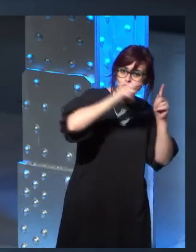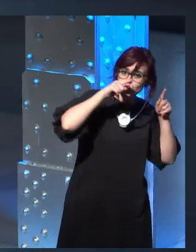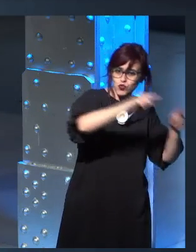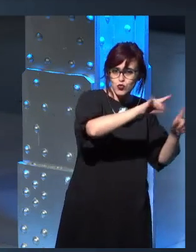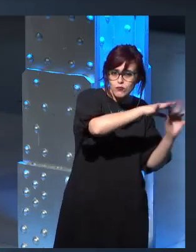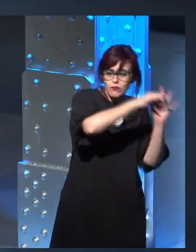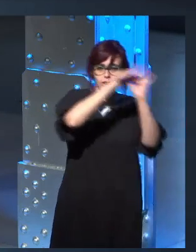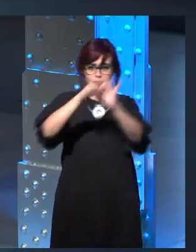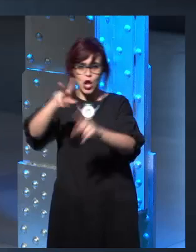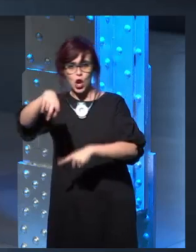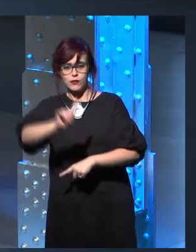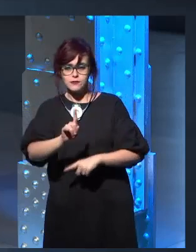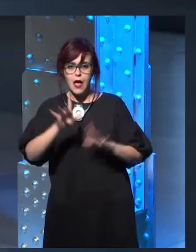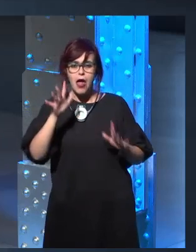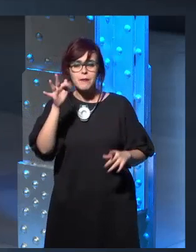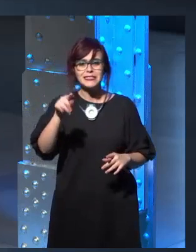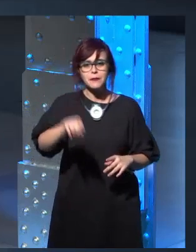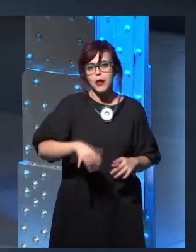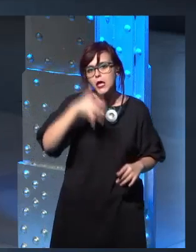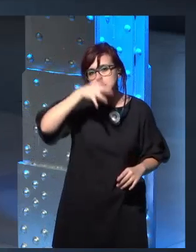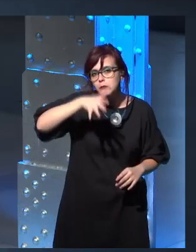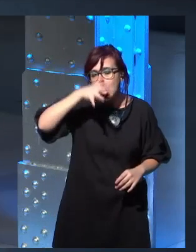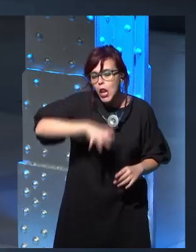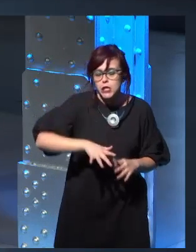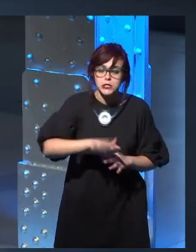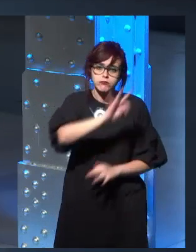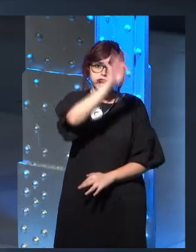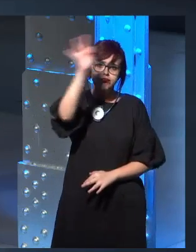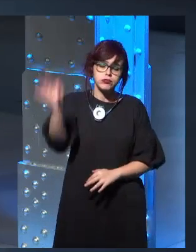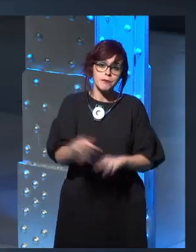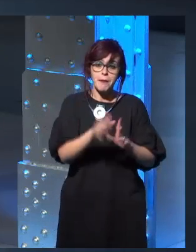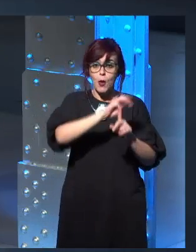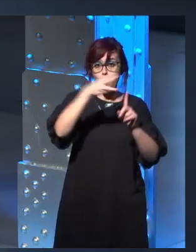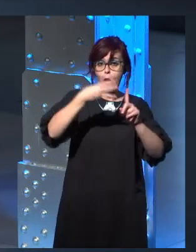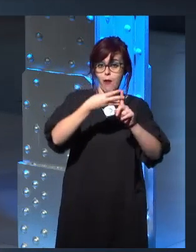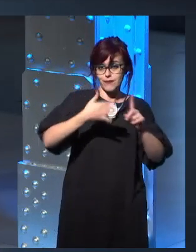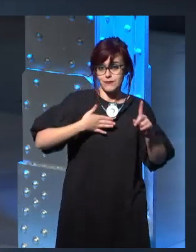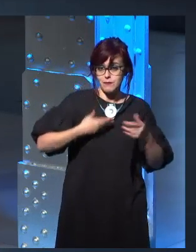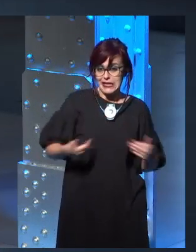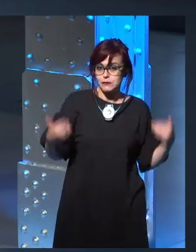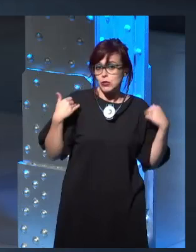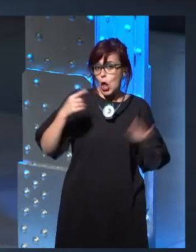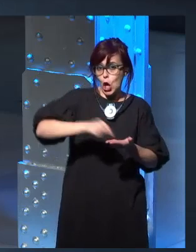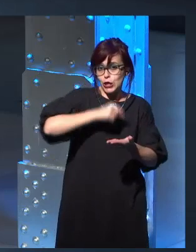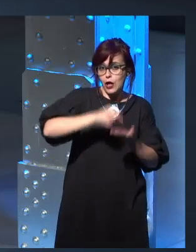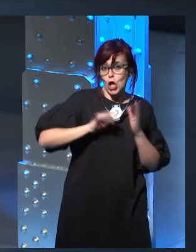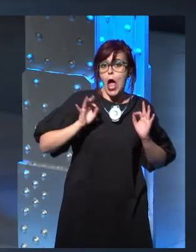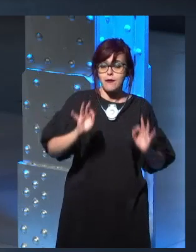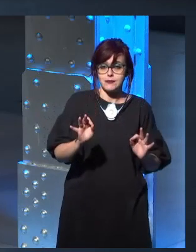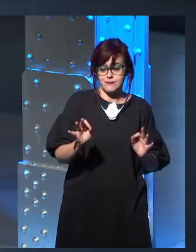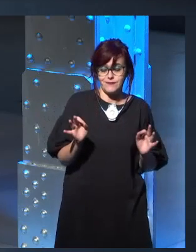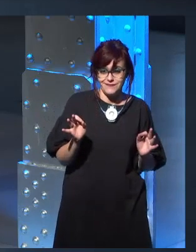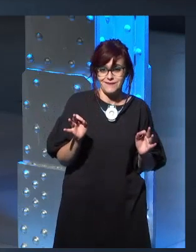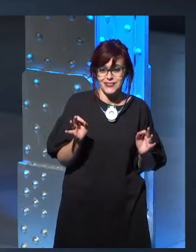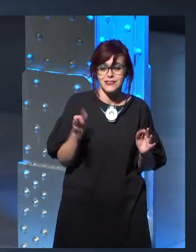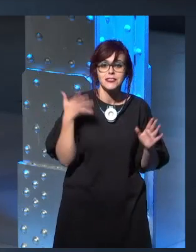I hear spoilers. I, I run a website, I hear, you know, I have to, there's no way of avoiding them. I can't go and move into a cave somewhere and just